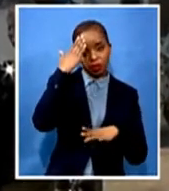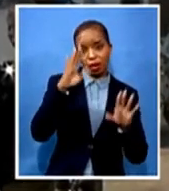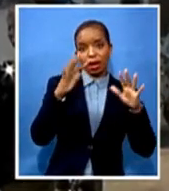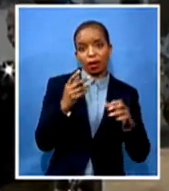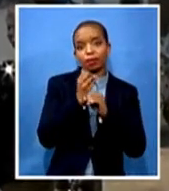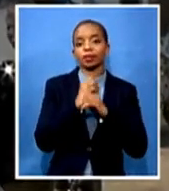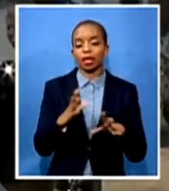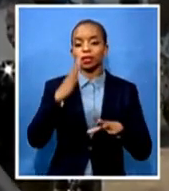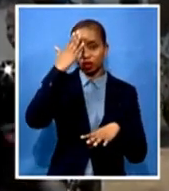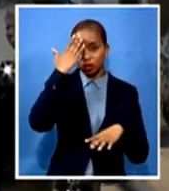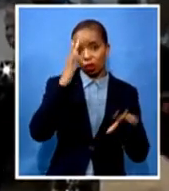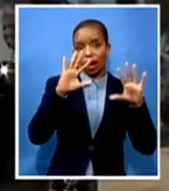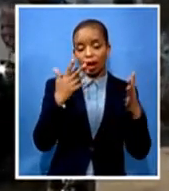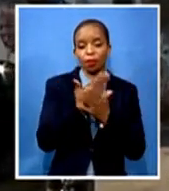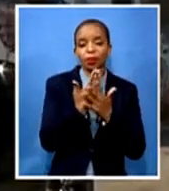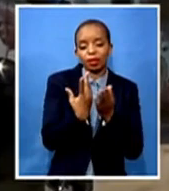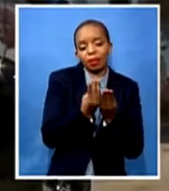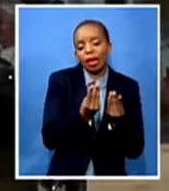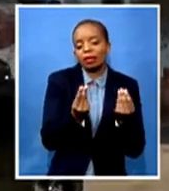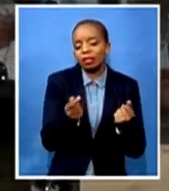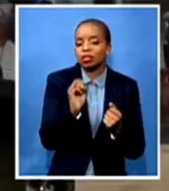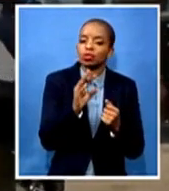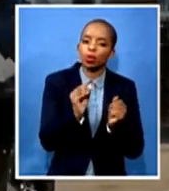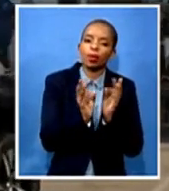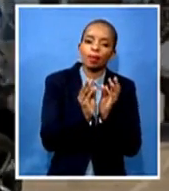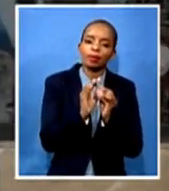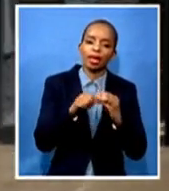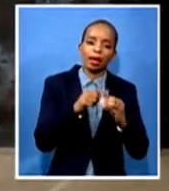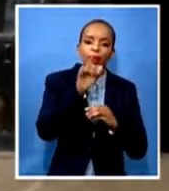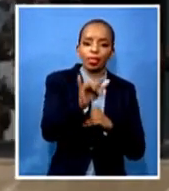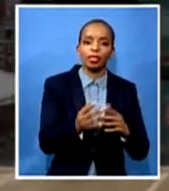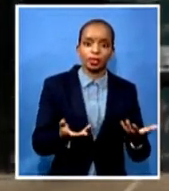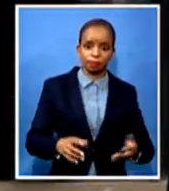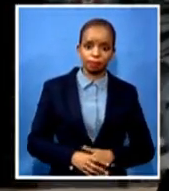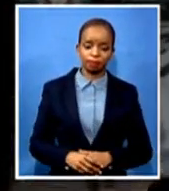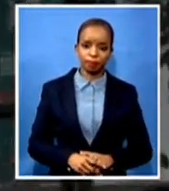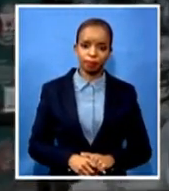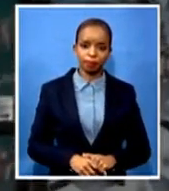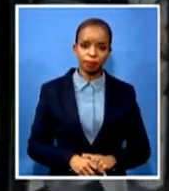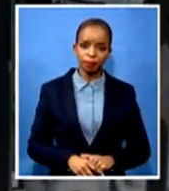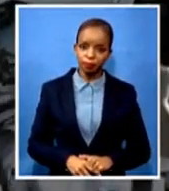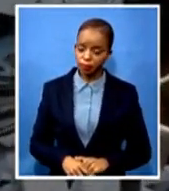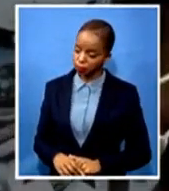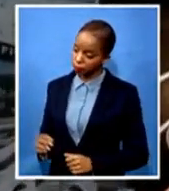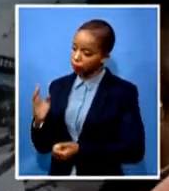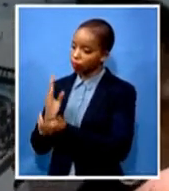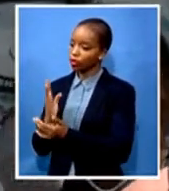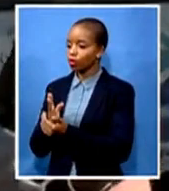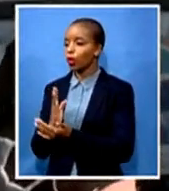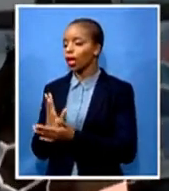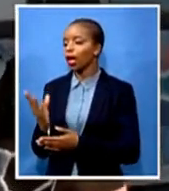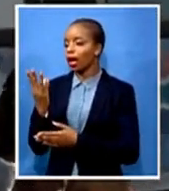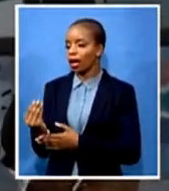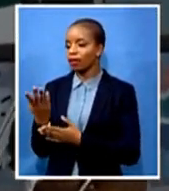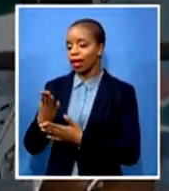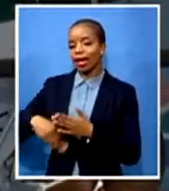mainly about that. Surely he has a cricket academy that didn't do